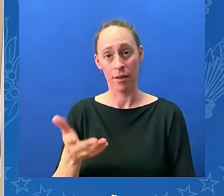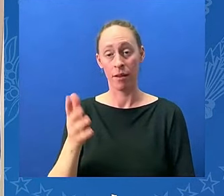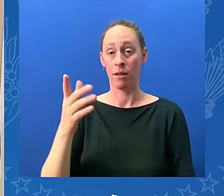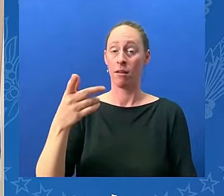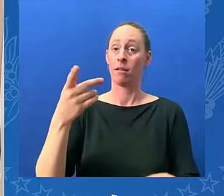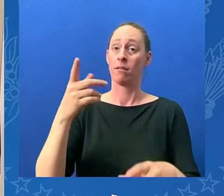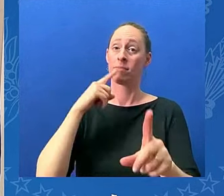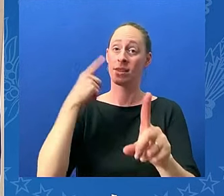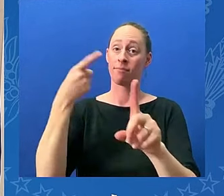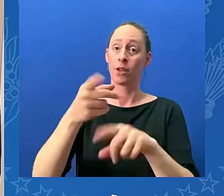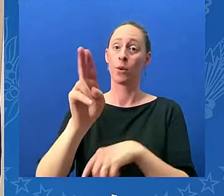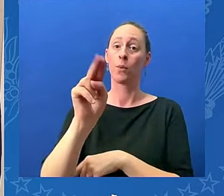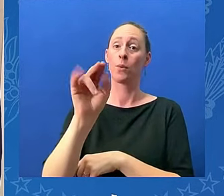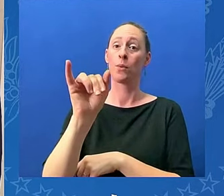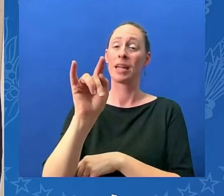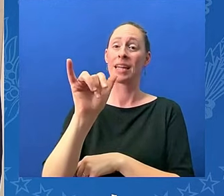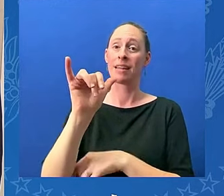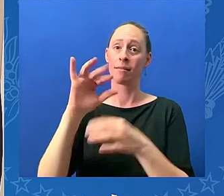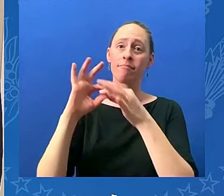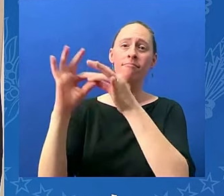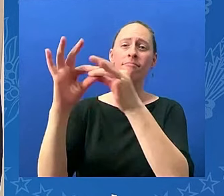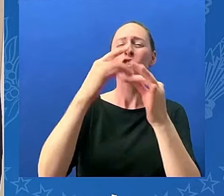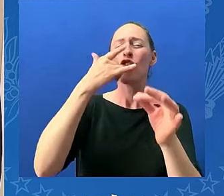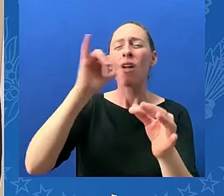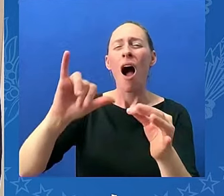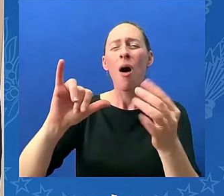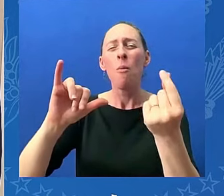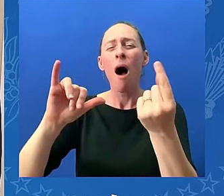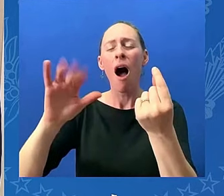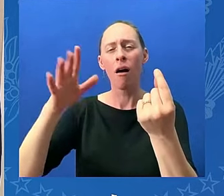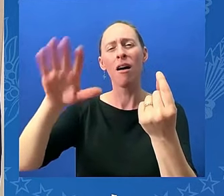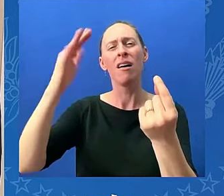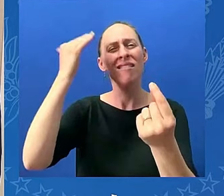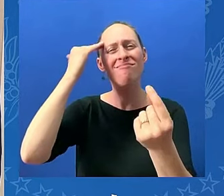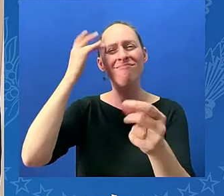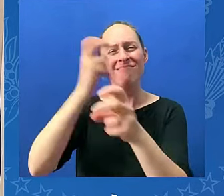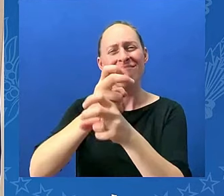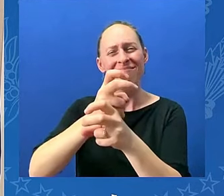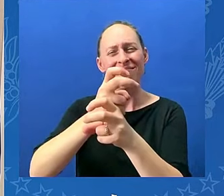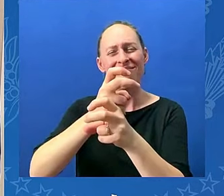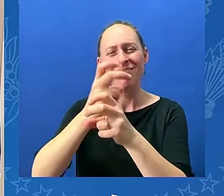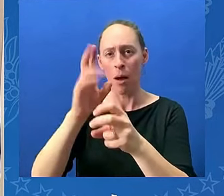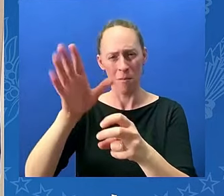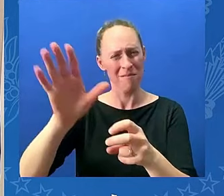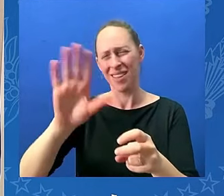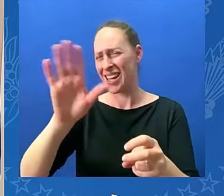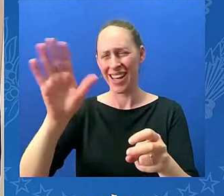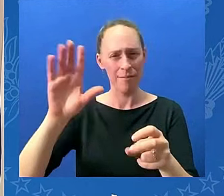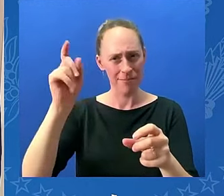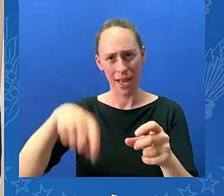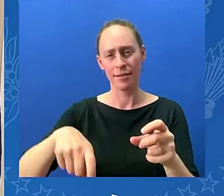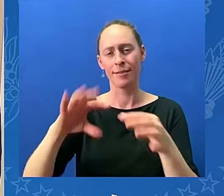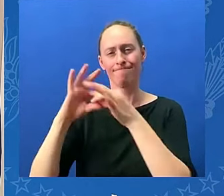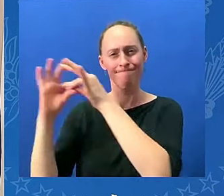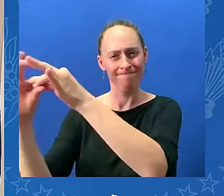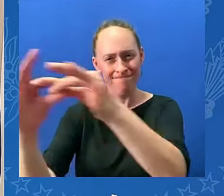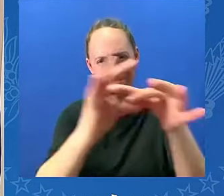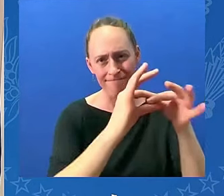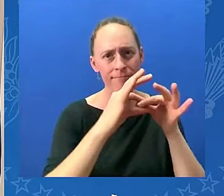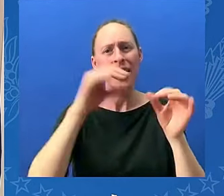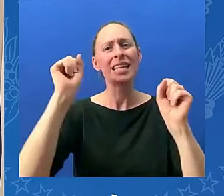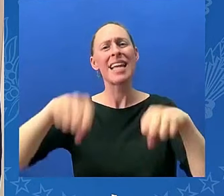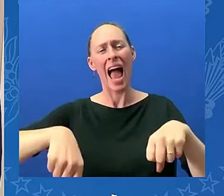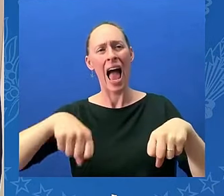than that right now unity we'll debate and we'll disagree it's not that's not going to change